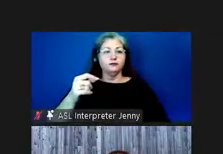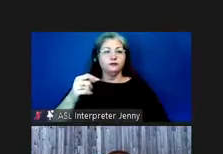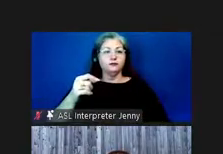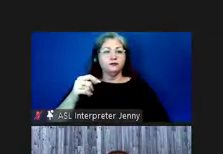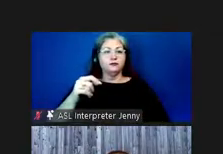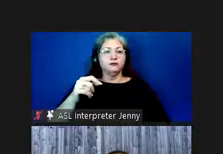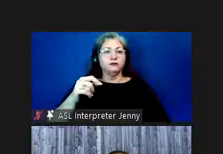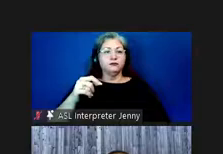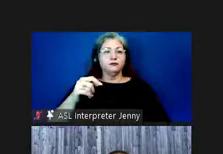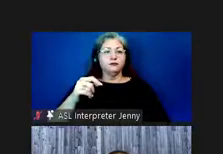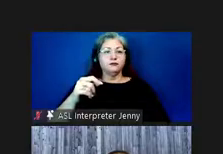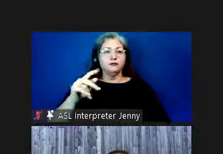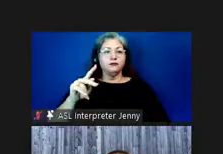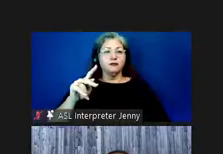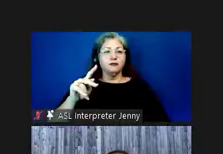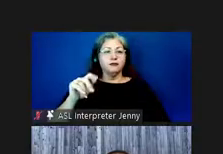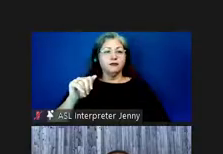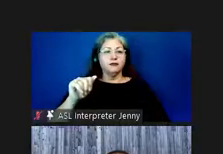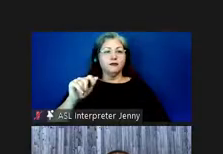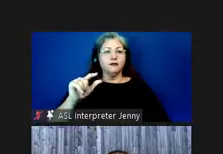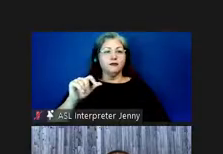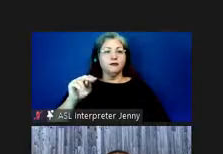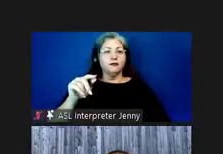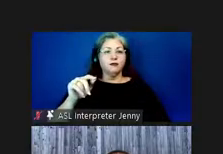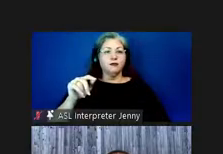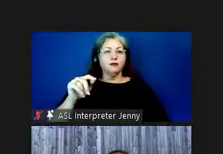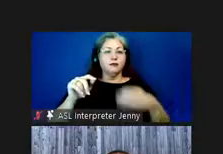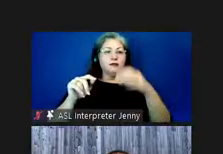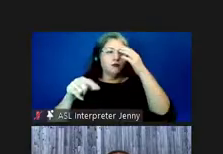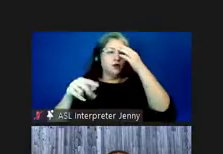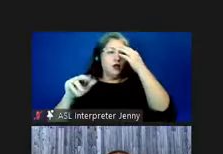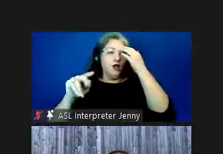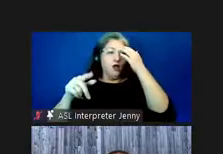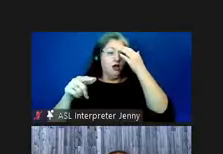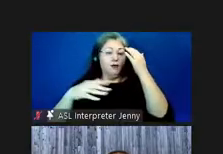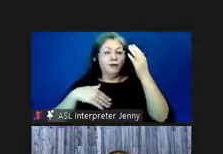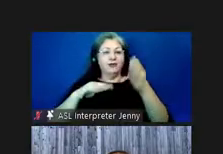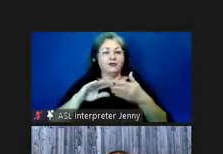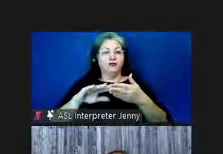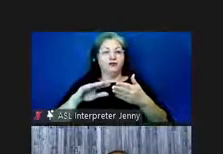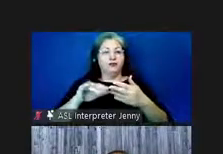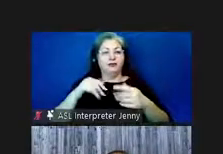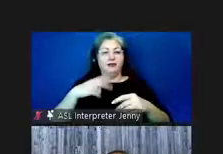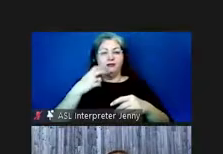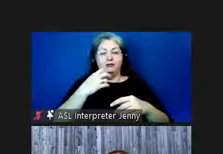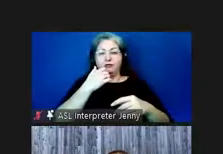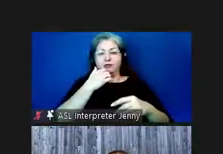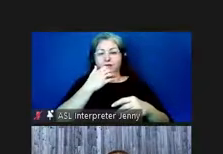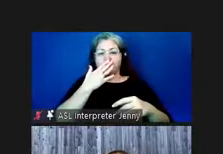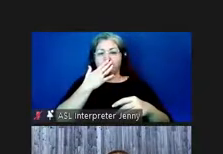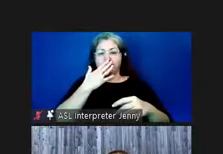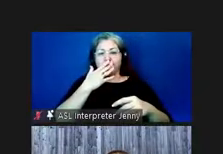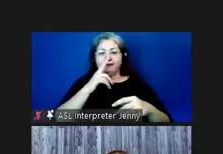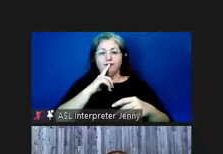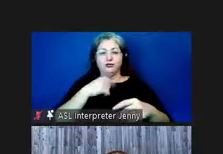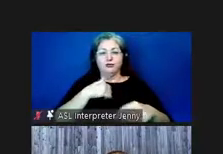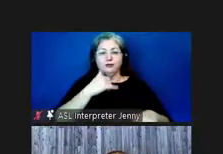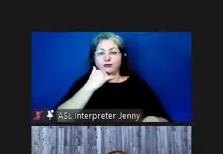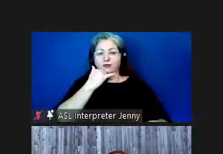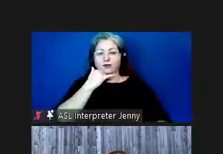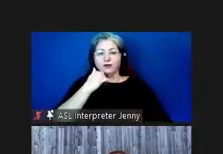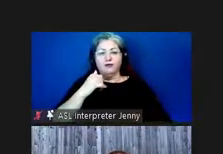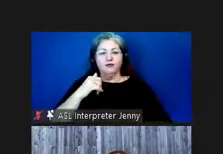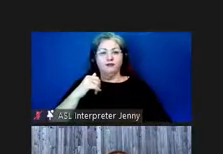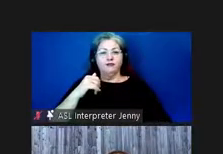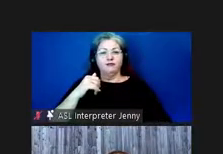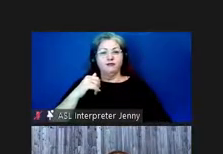column and go on and um please forgive me read i'm getting this wrong but